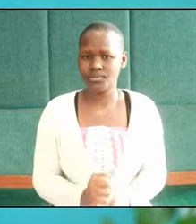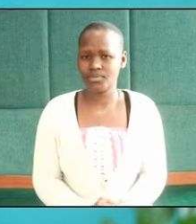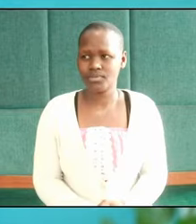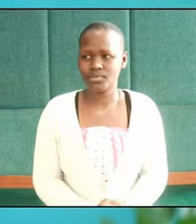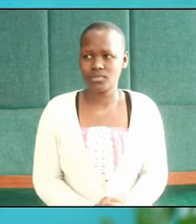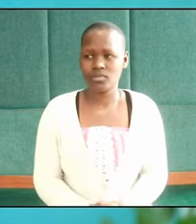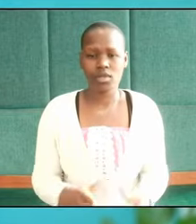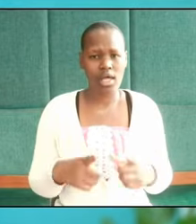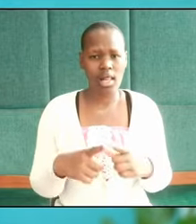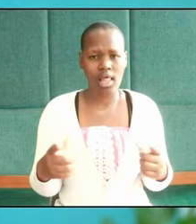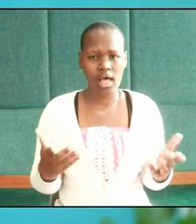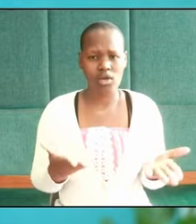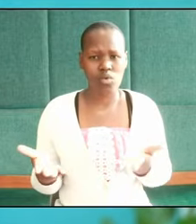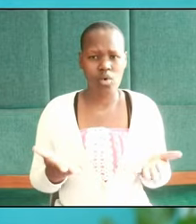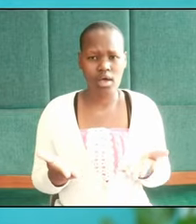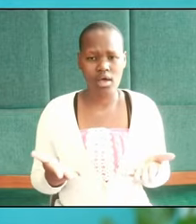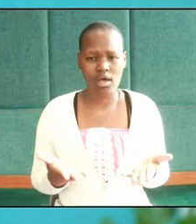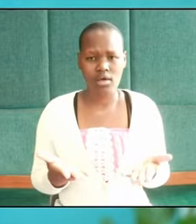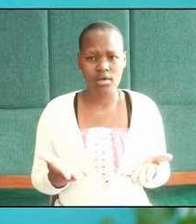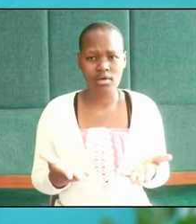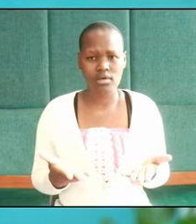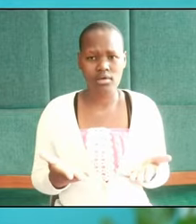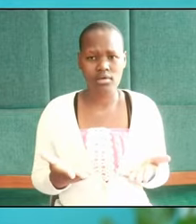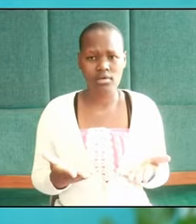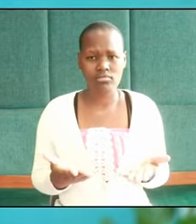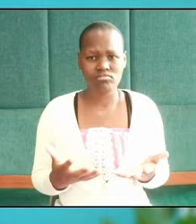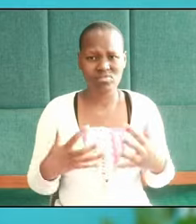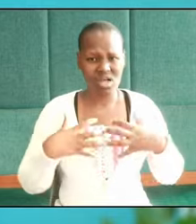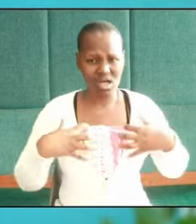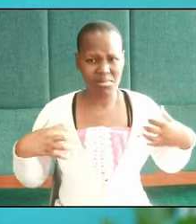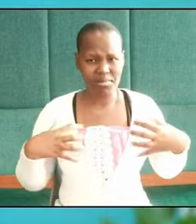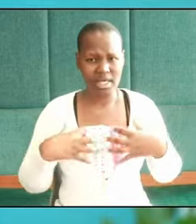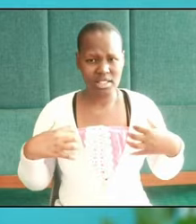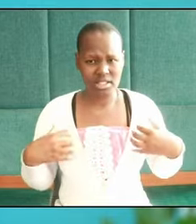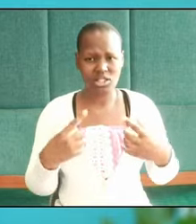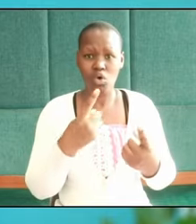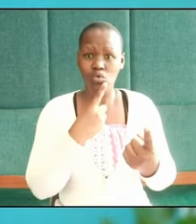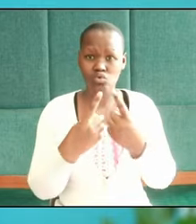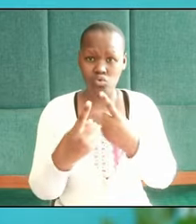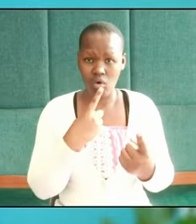a land where even beasts talk,